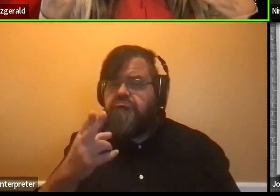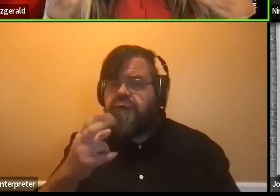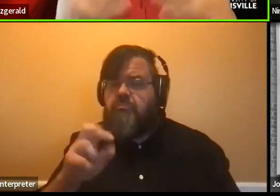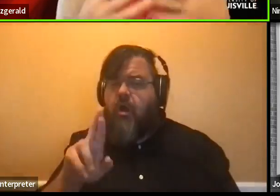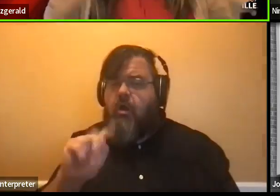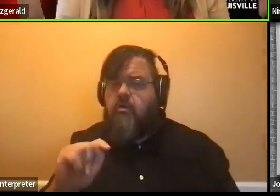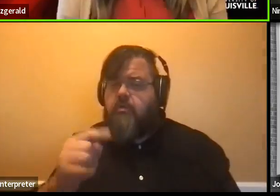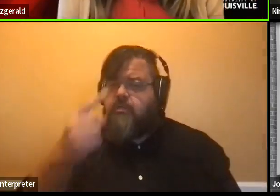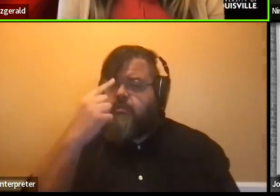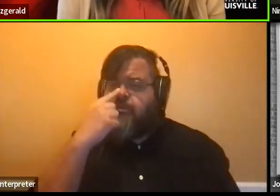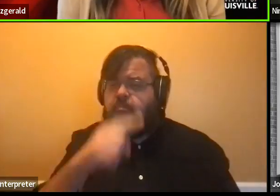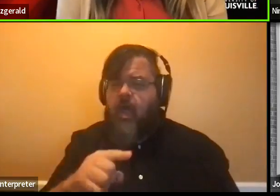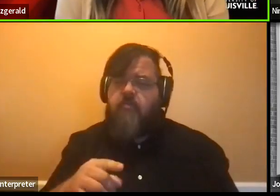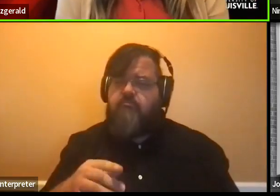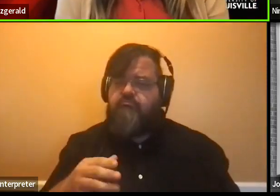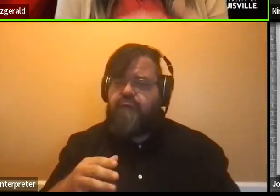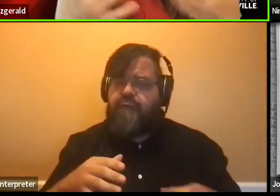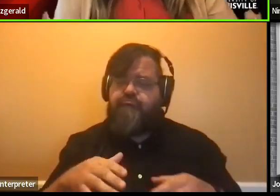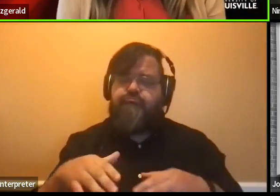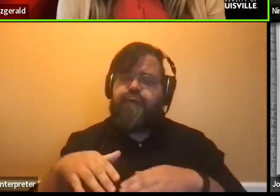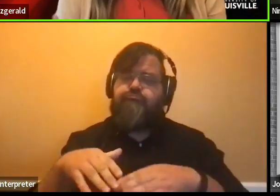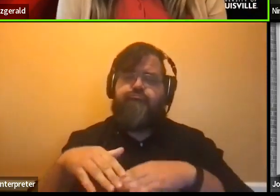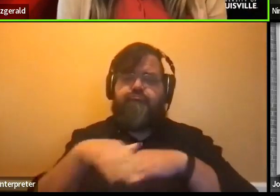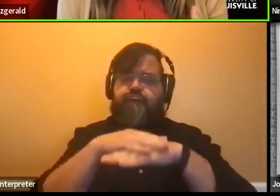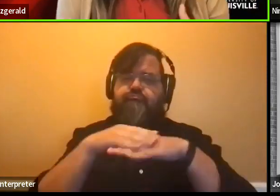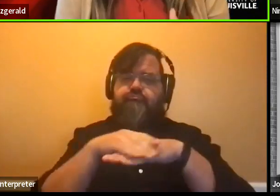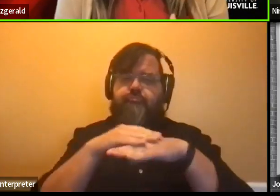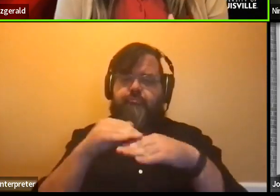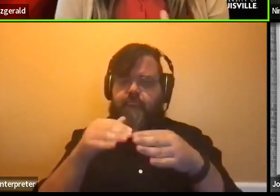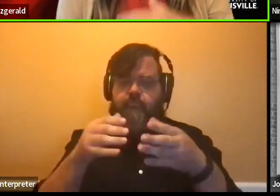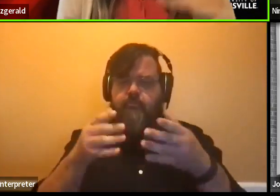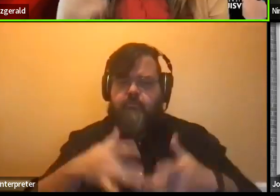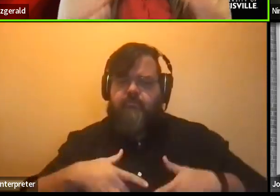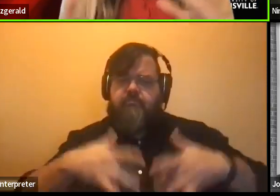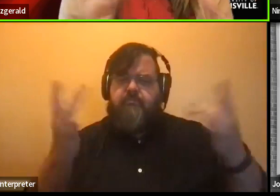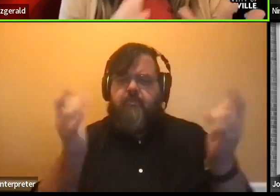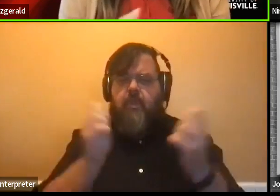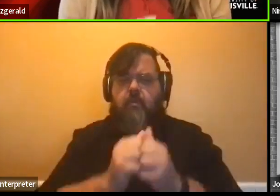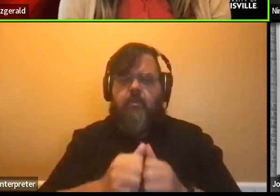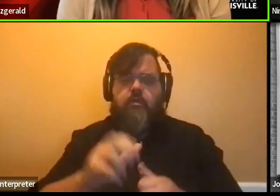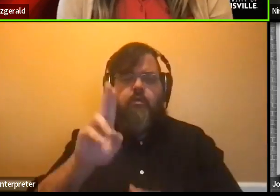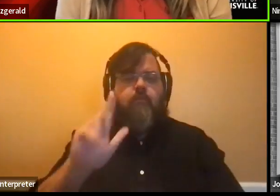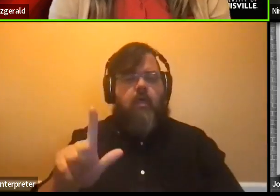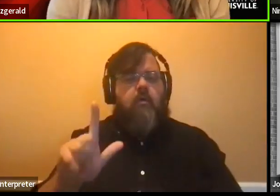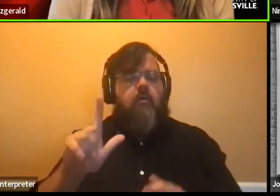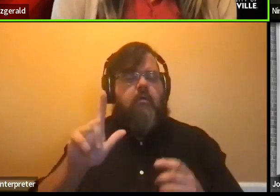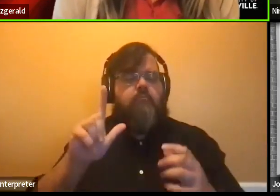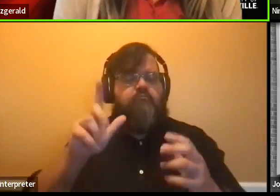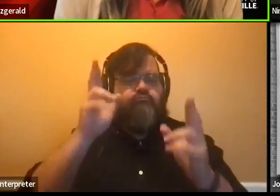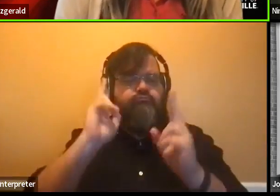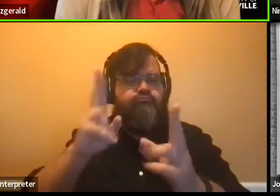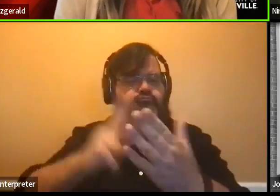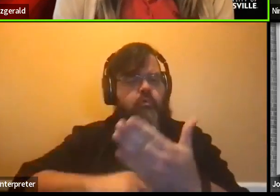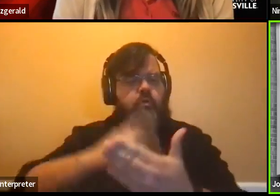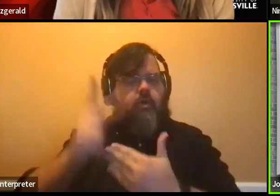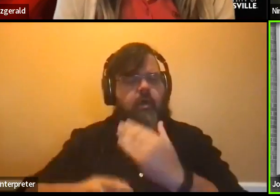just a brief overview of the UofL honors program before we start going into specific questions?